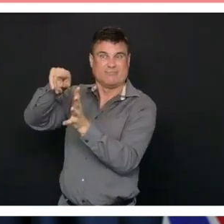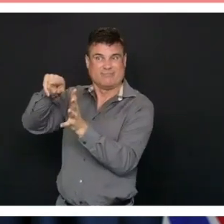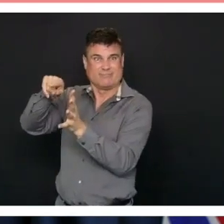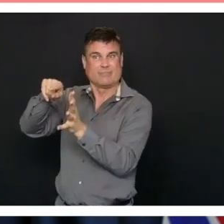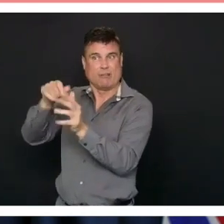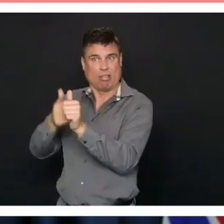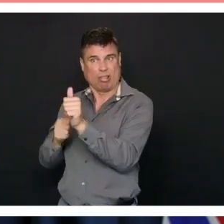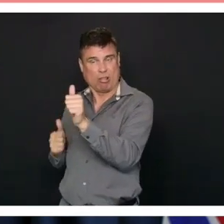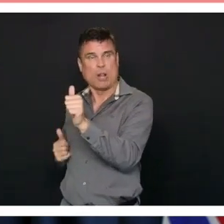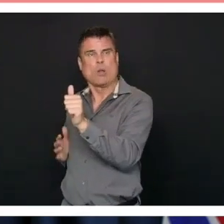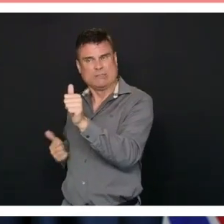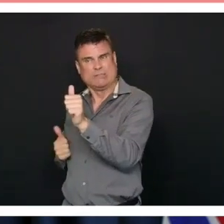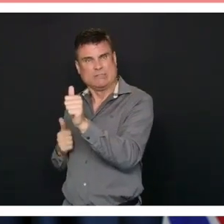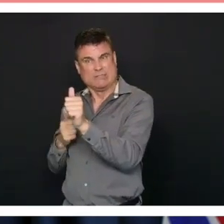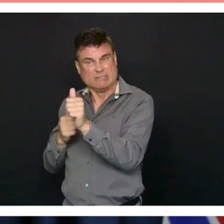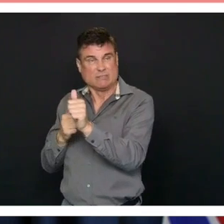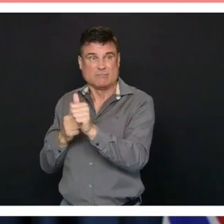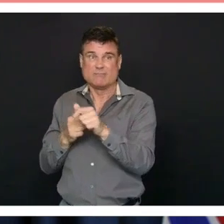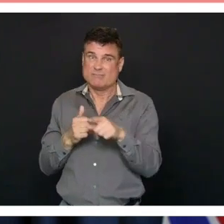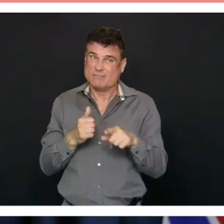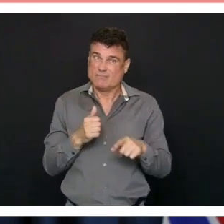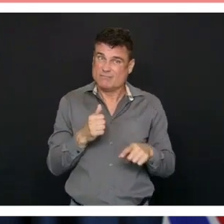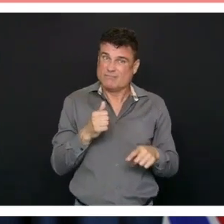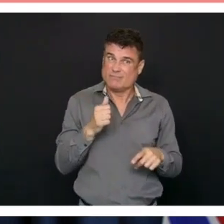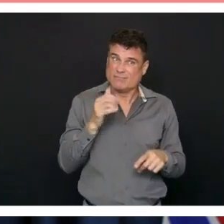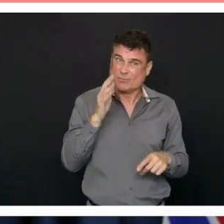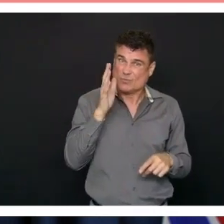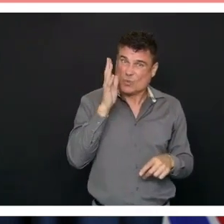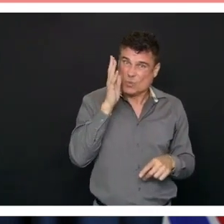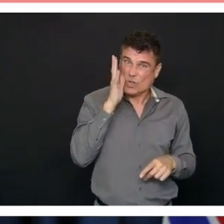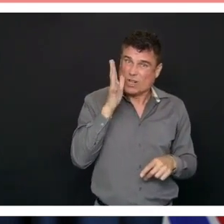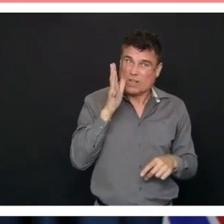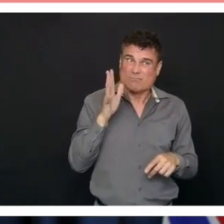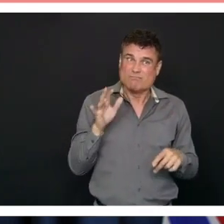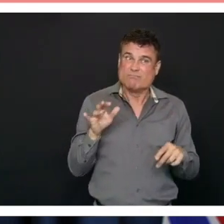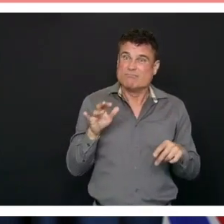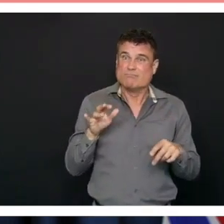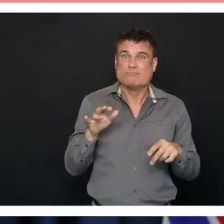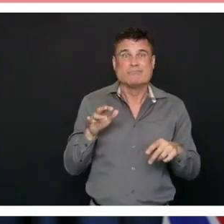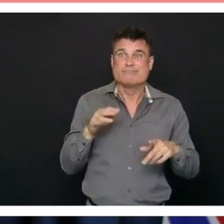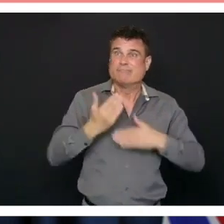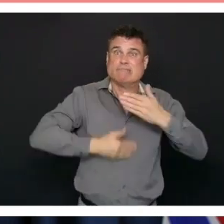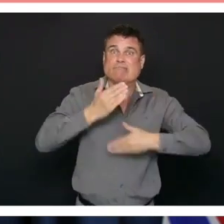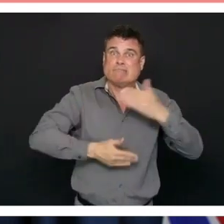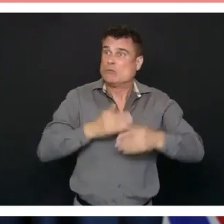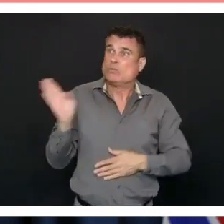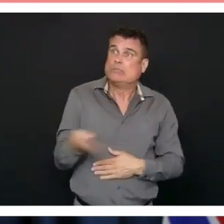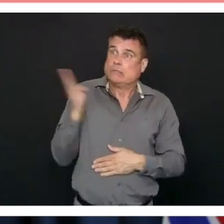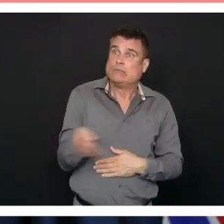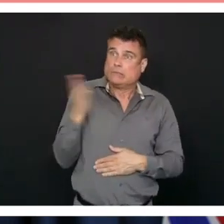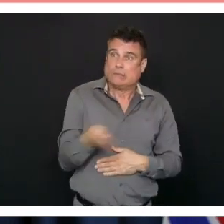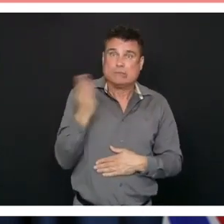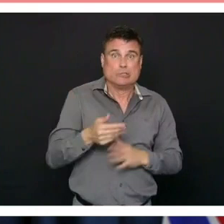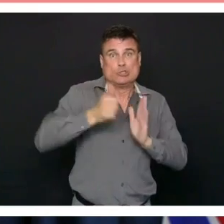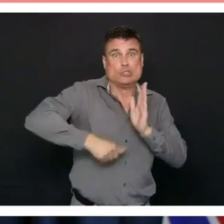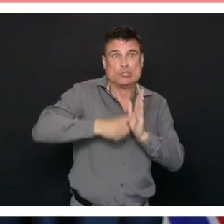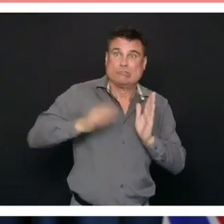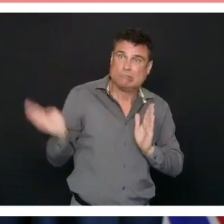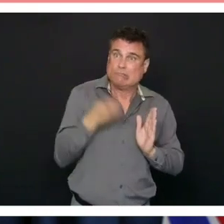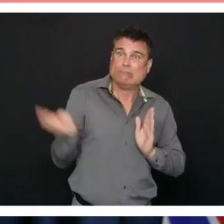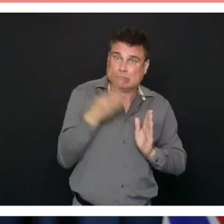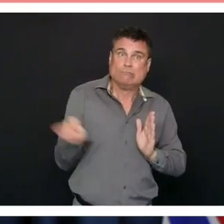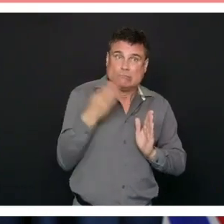this is kind of an expedition of a five-year surgery plan that was in the works. So is that five